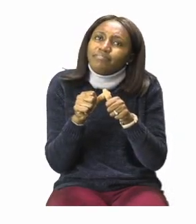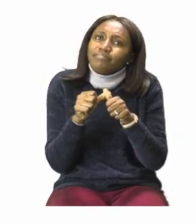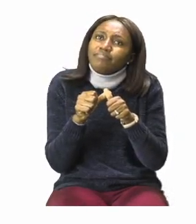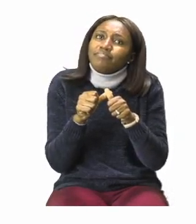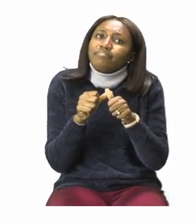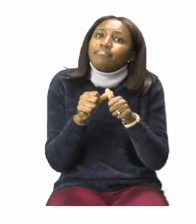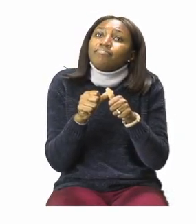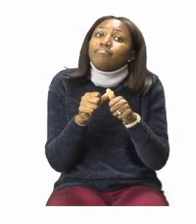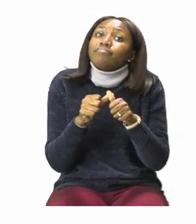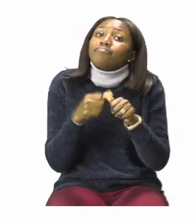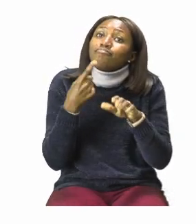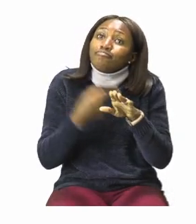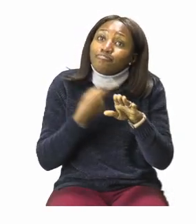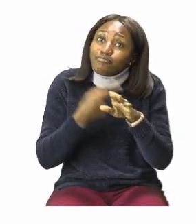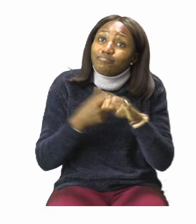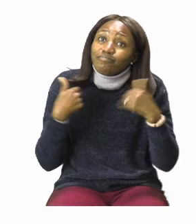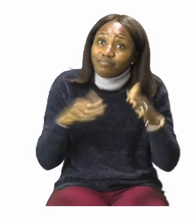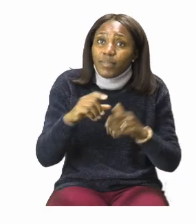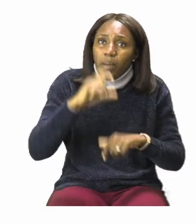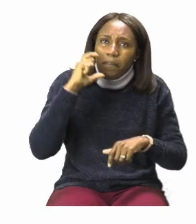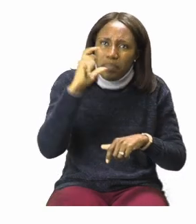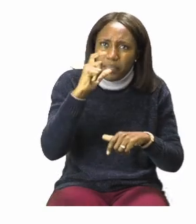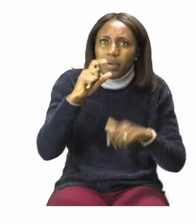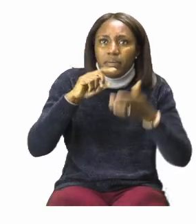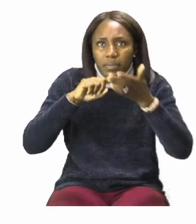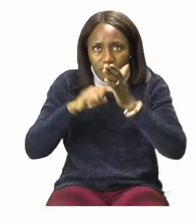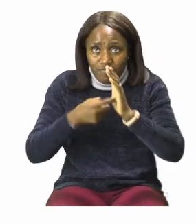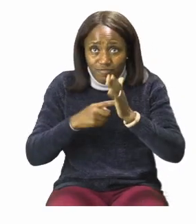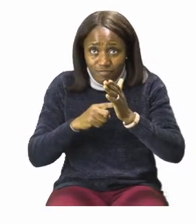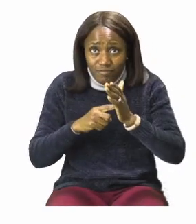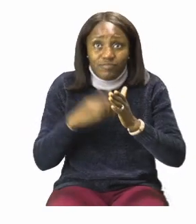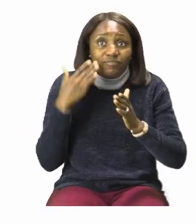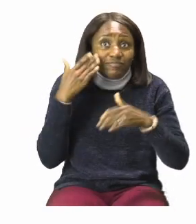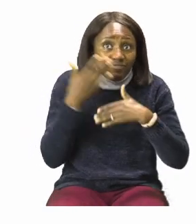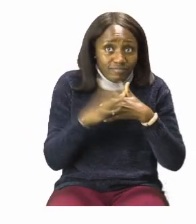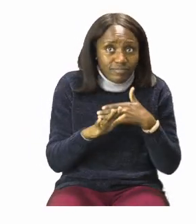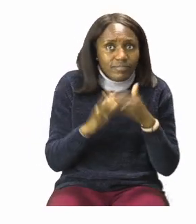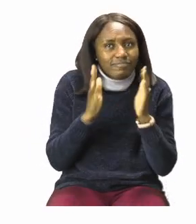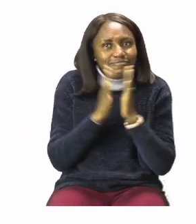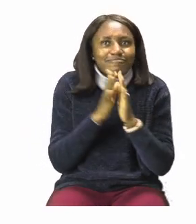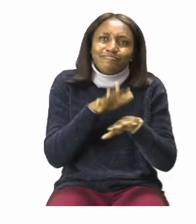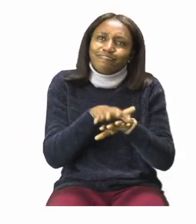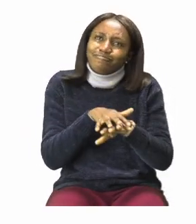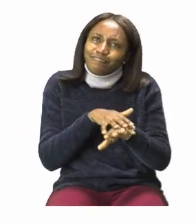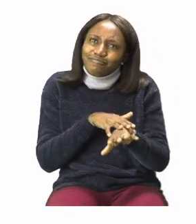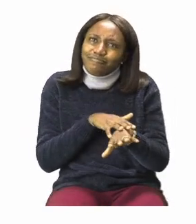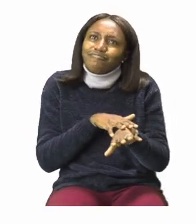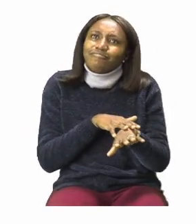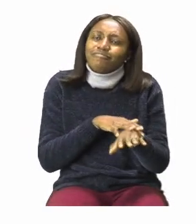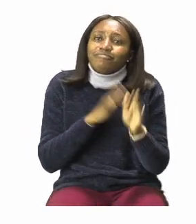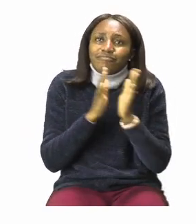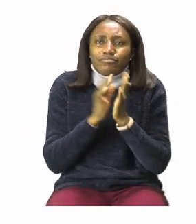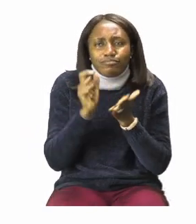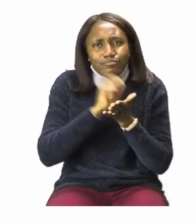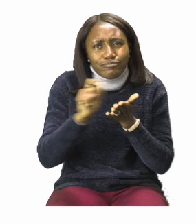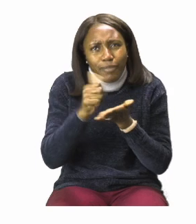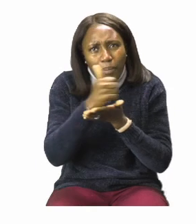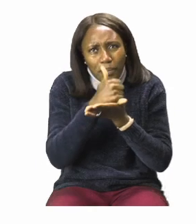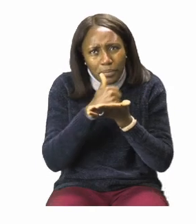of the sentences and your full stops. Take your time, say your sentences out loud